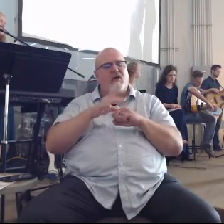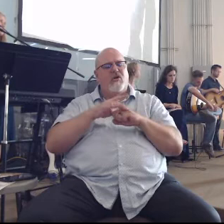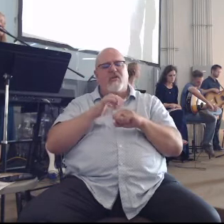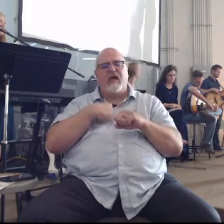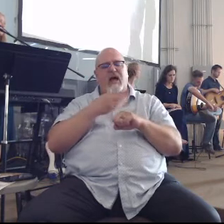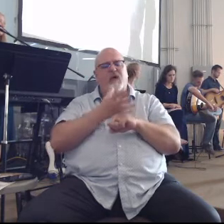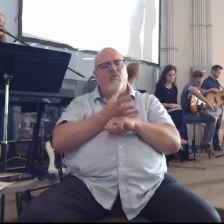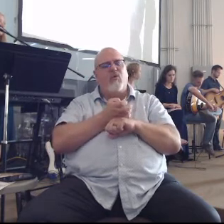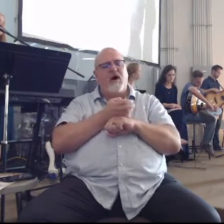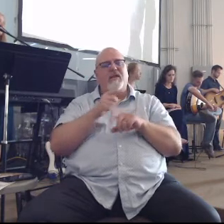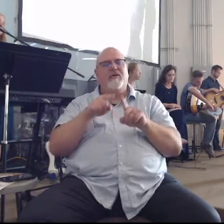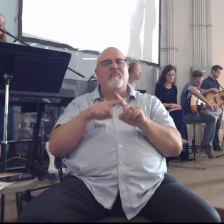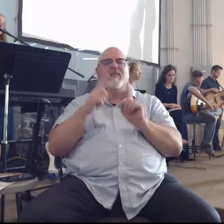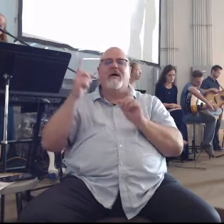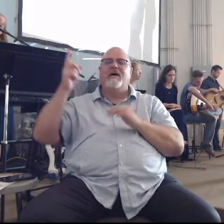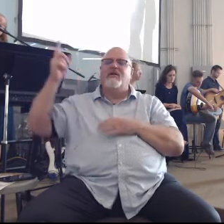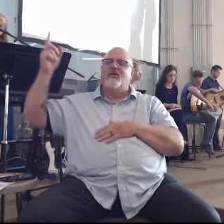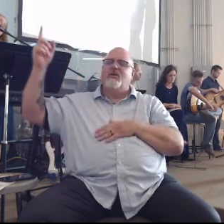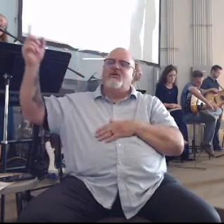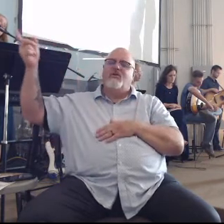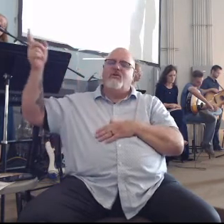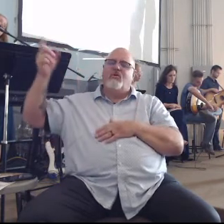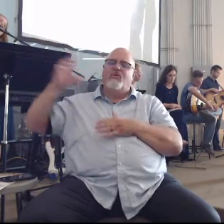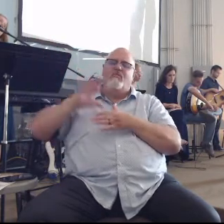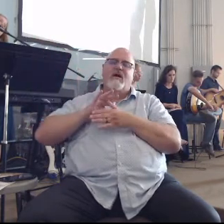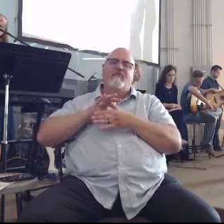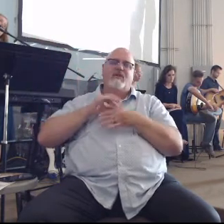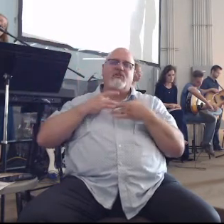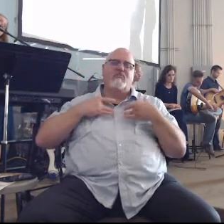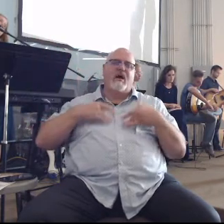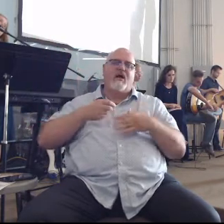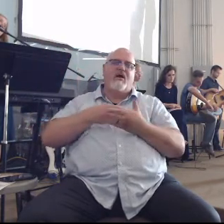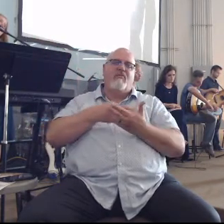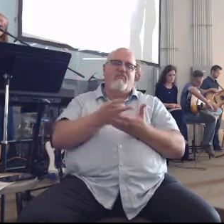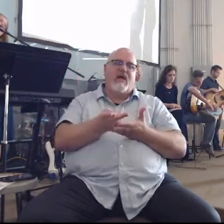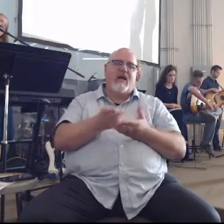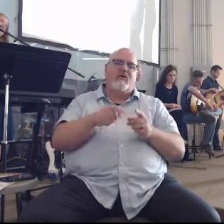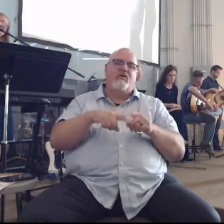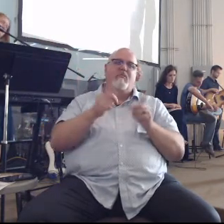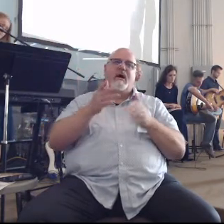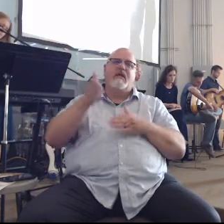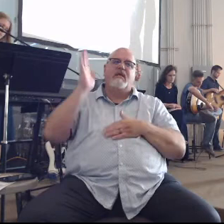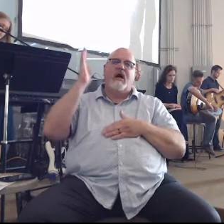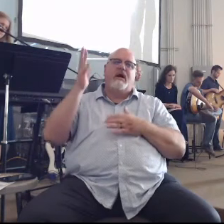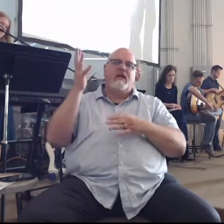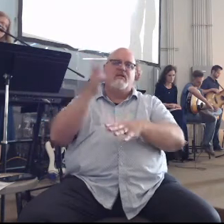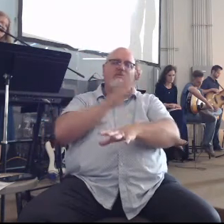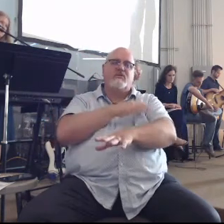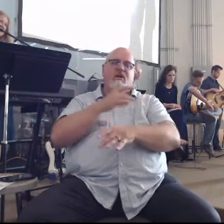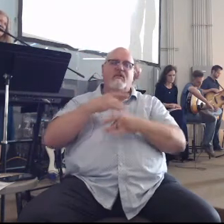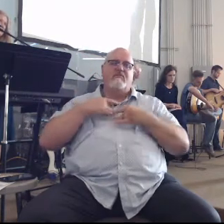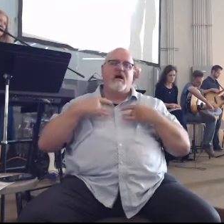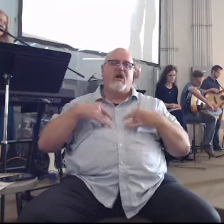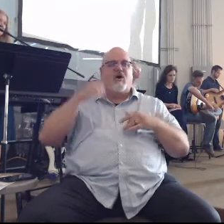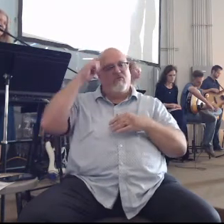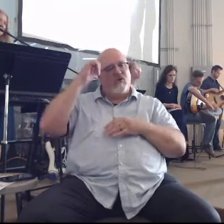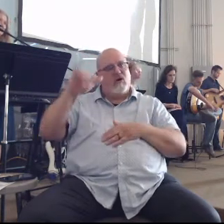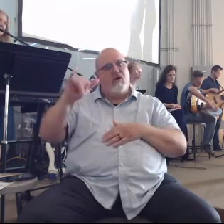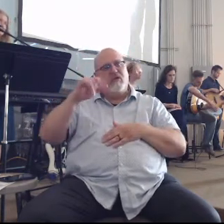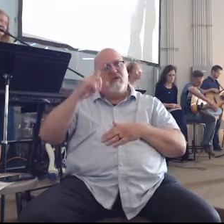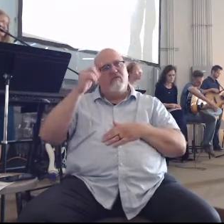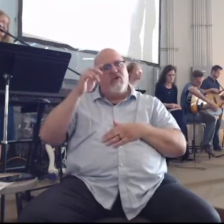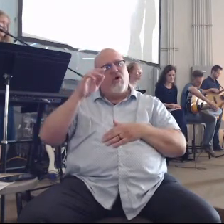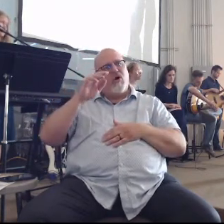desire besides you my flesh and my heart may fail but God is the strength of my heart and my portion forever for